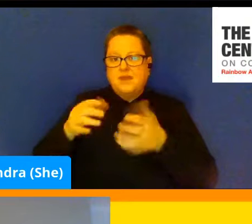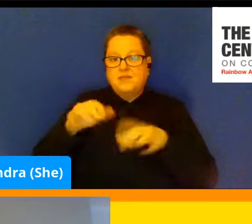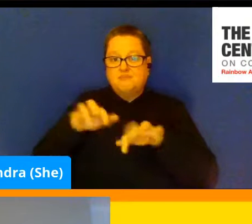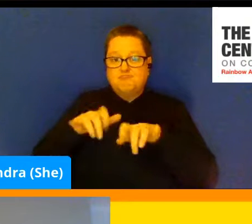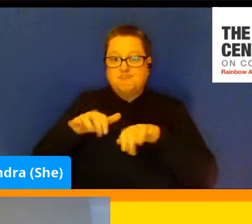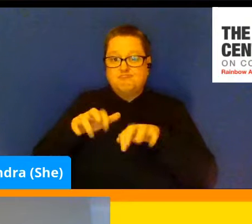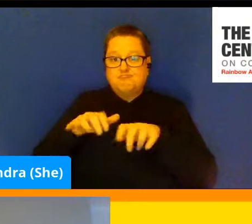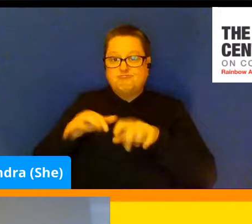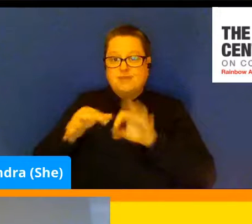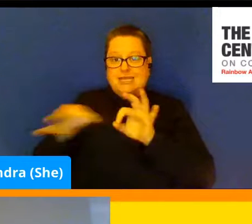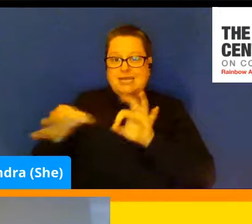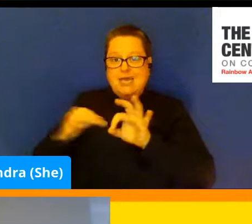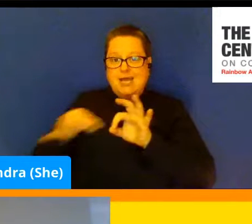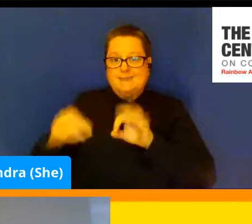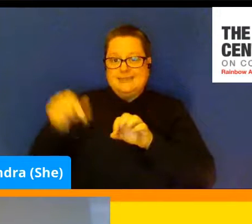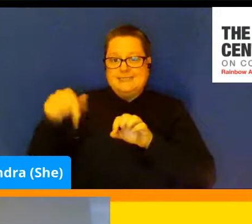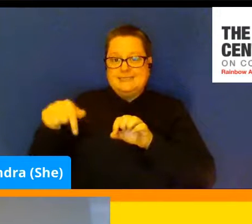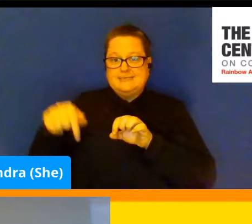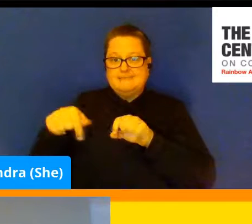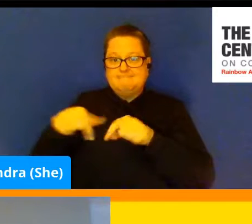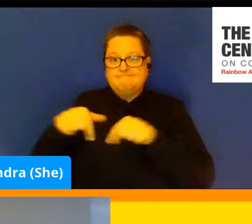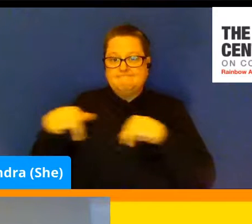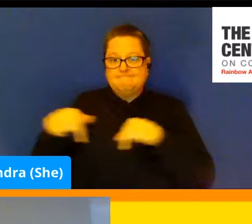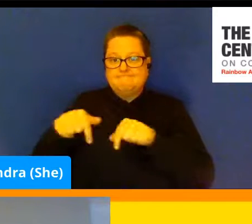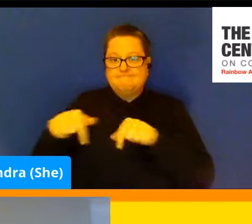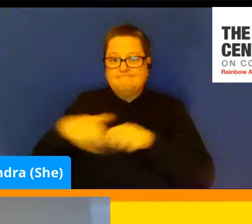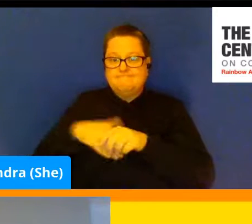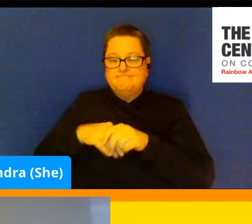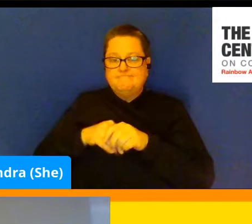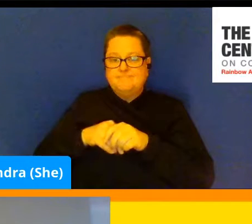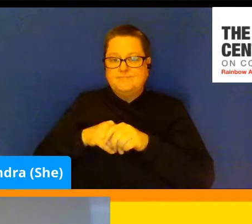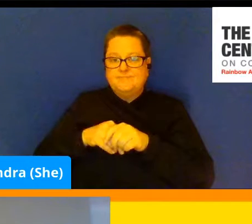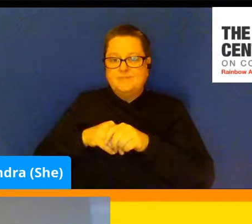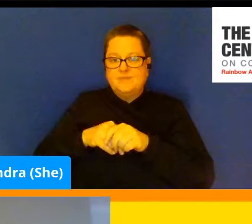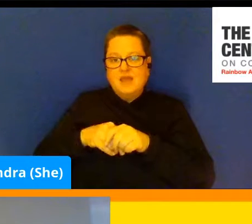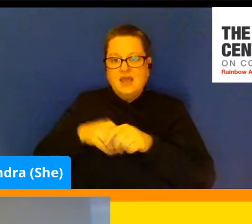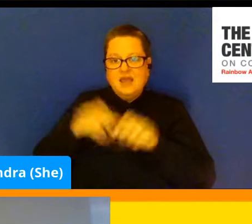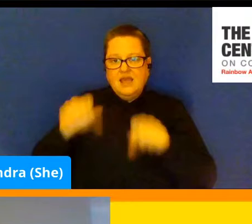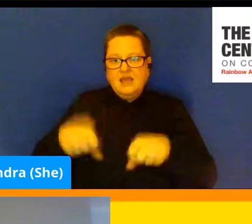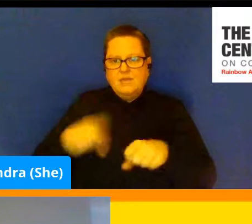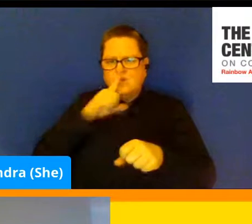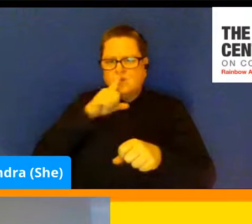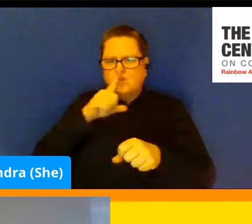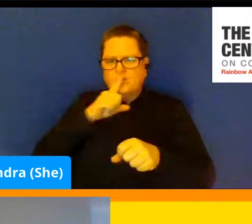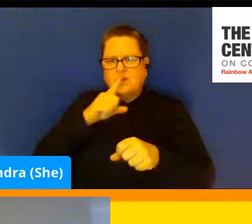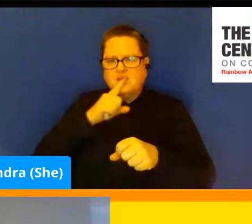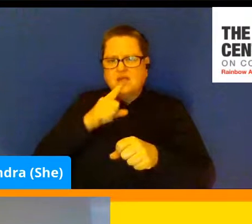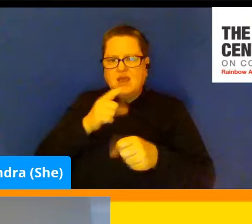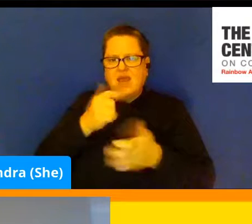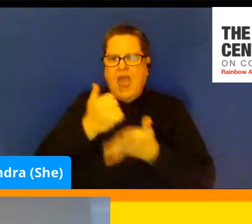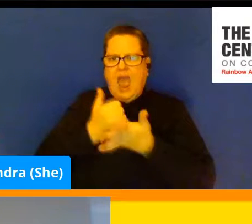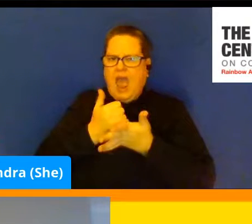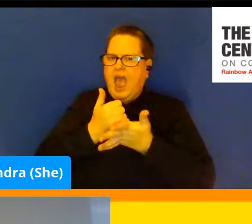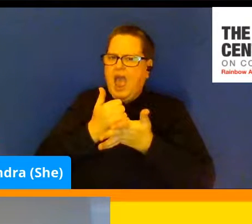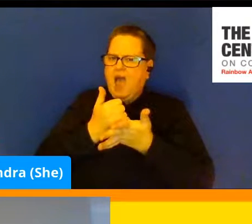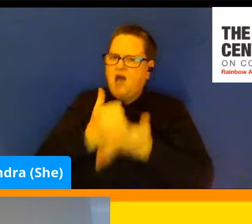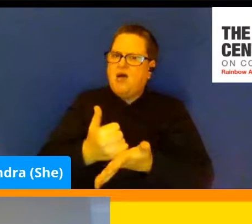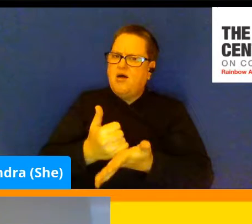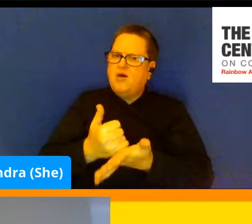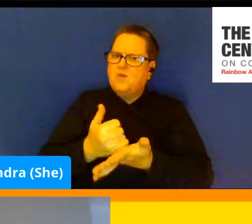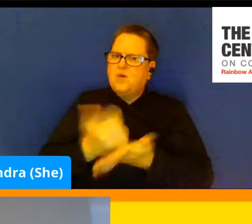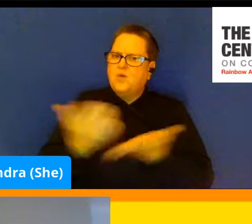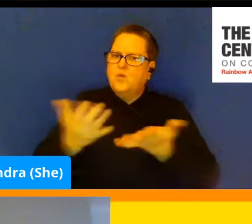comments if you think of some of them. I think that it can be really helpful to hear what other people do, because